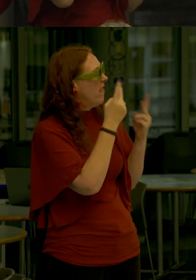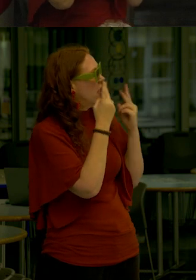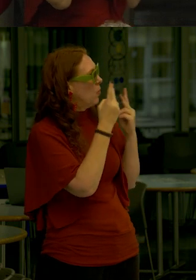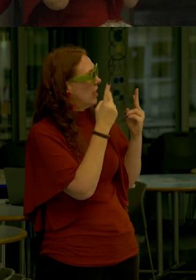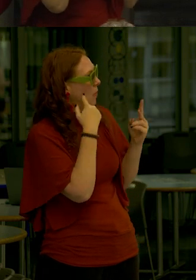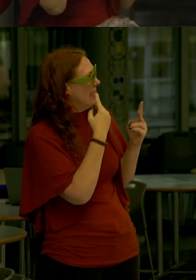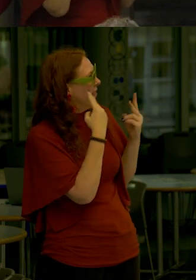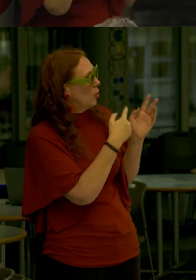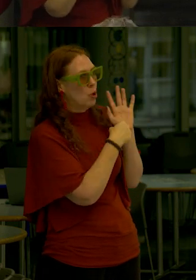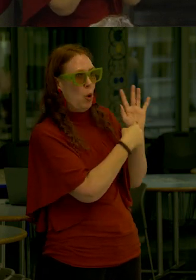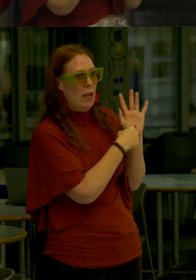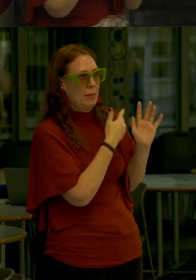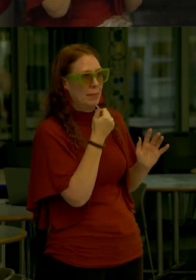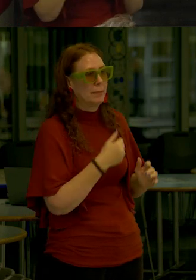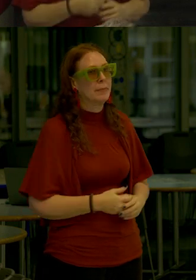yes, yes, yes